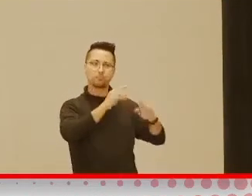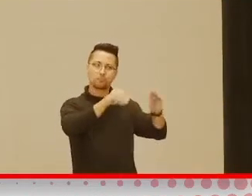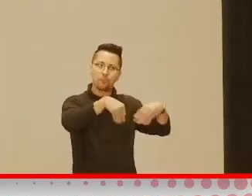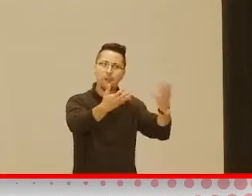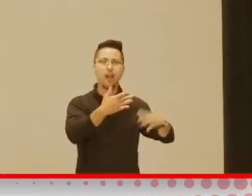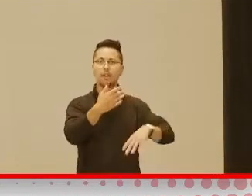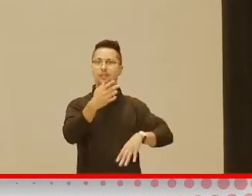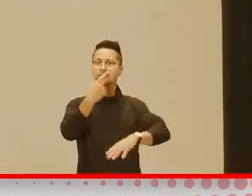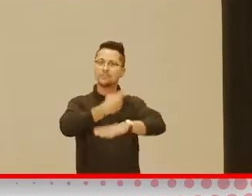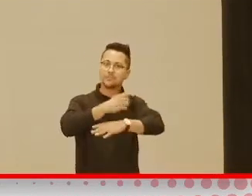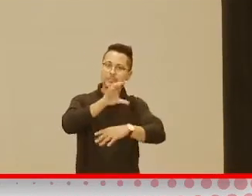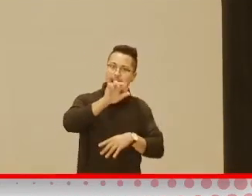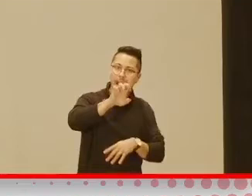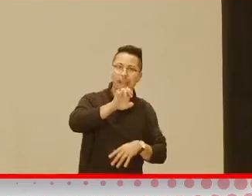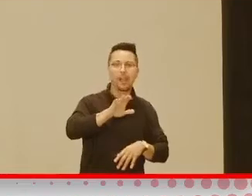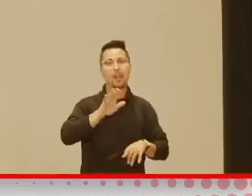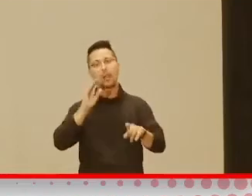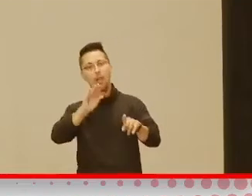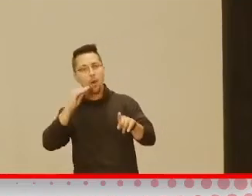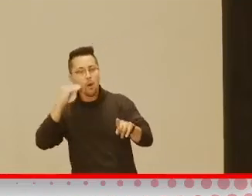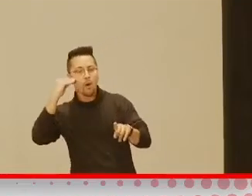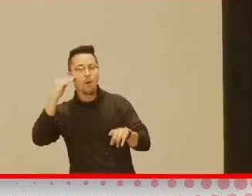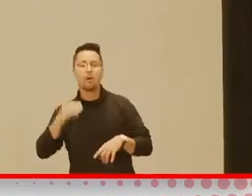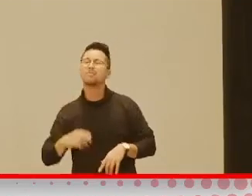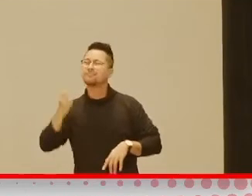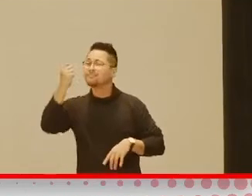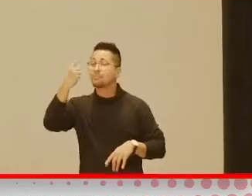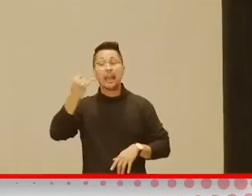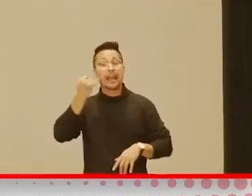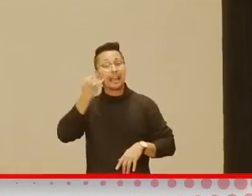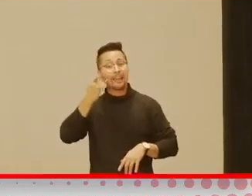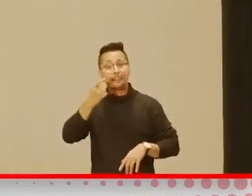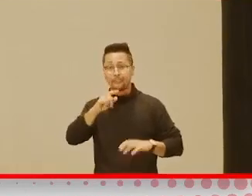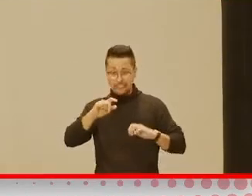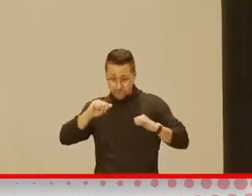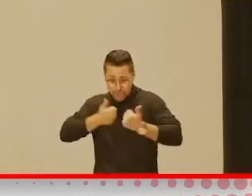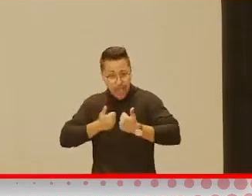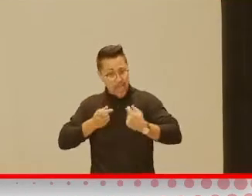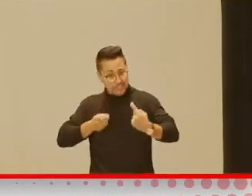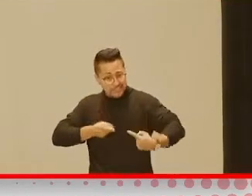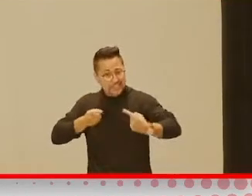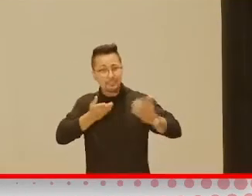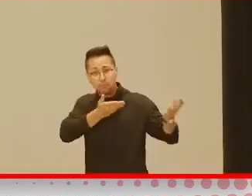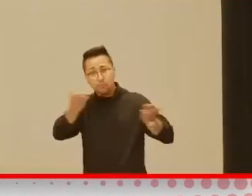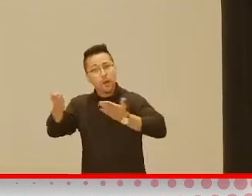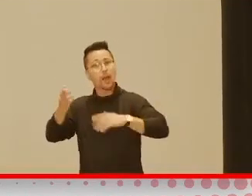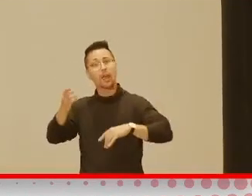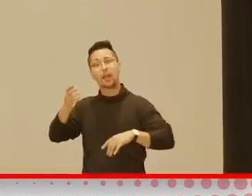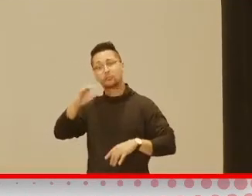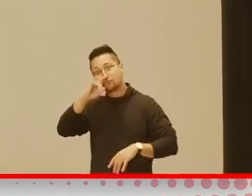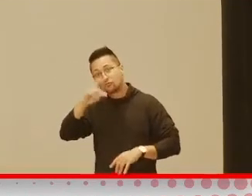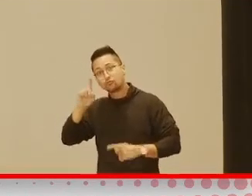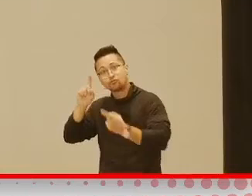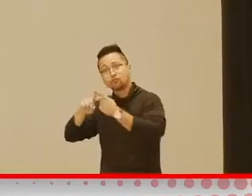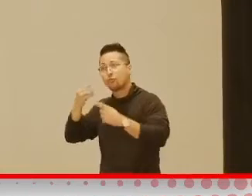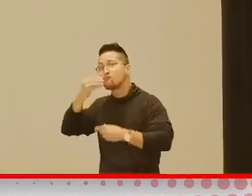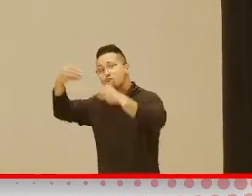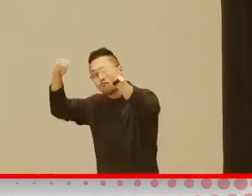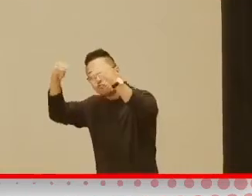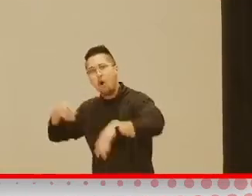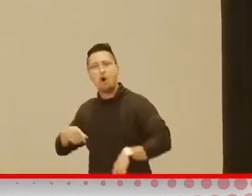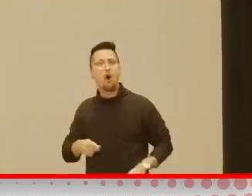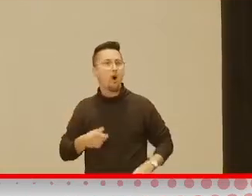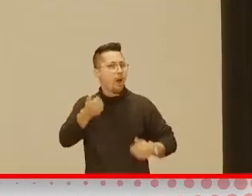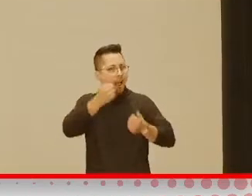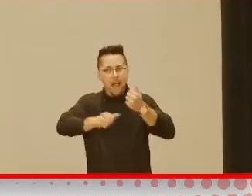know, if you're challenged by taking your child to the grocery store and, you know, they throw a little fit every time you go to the